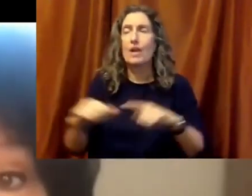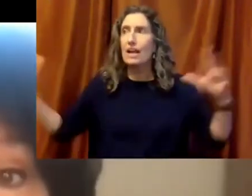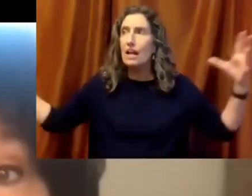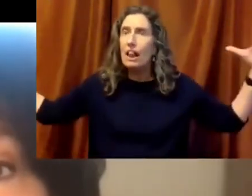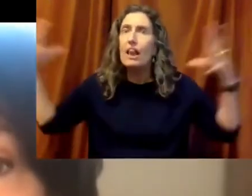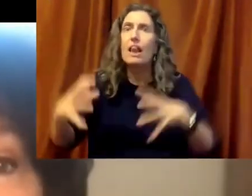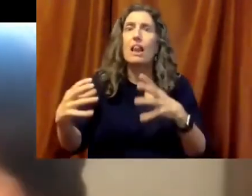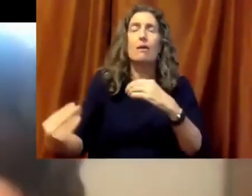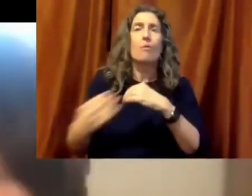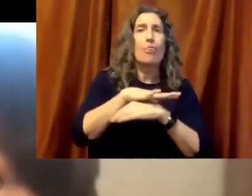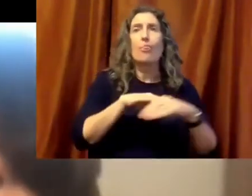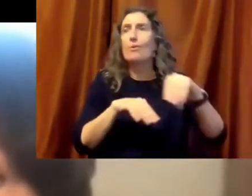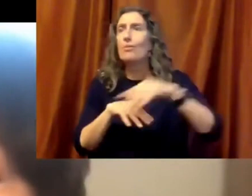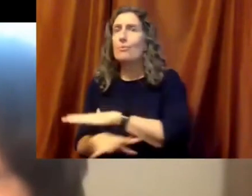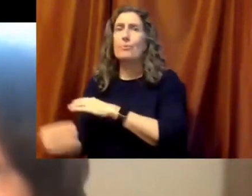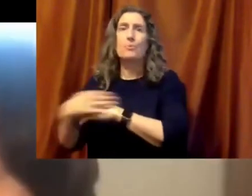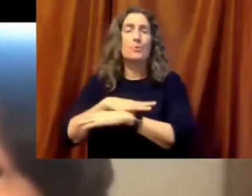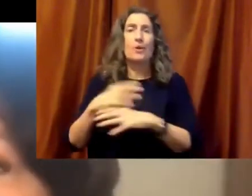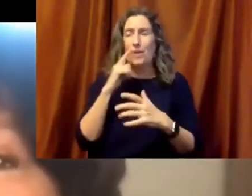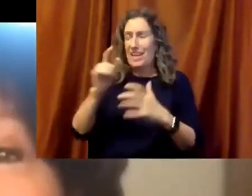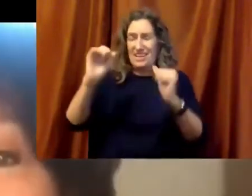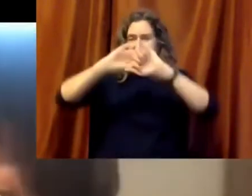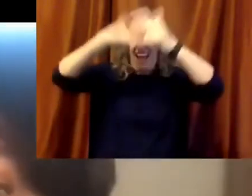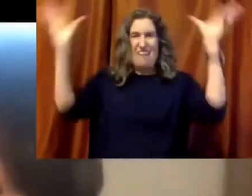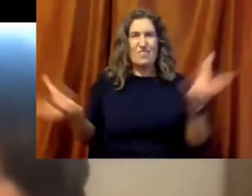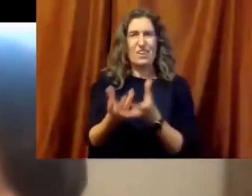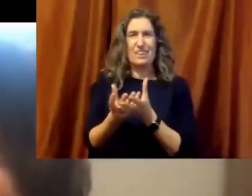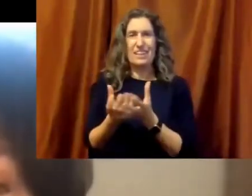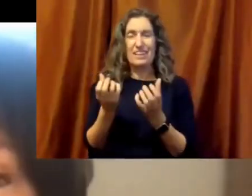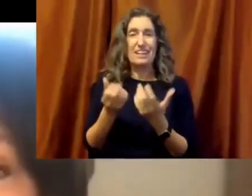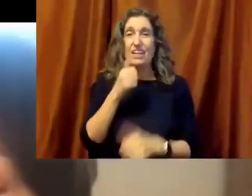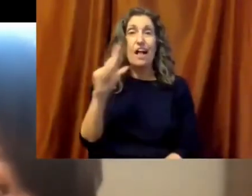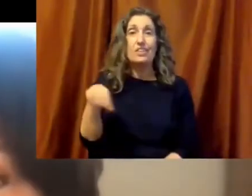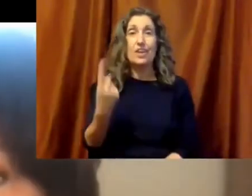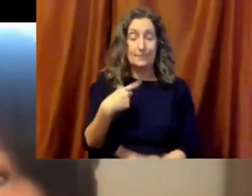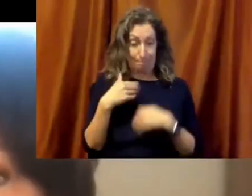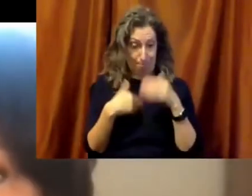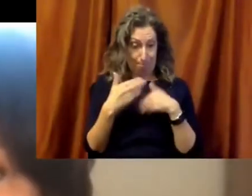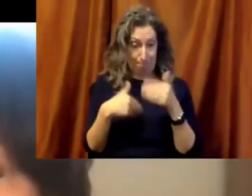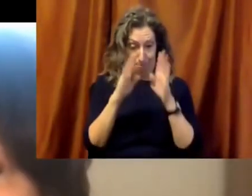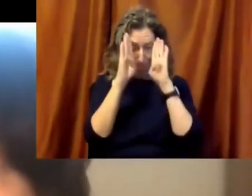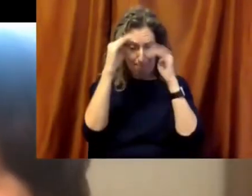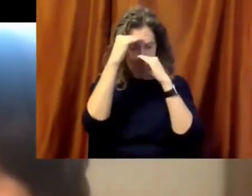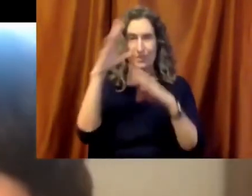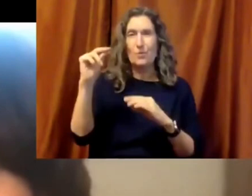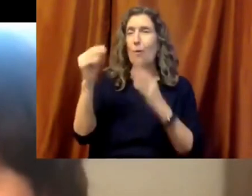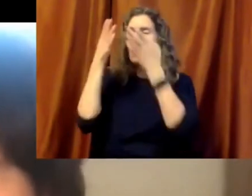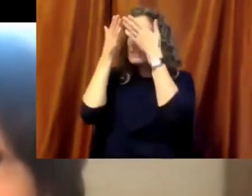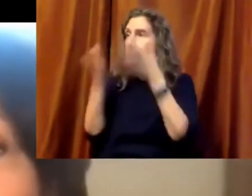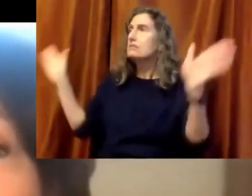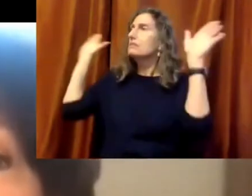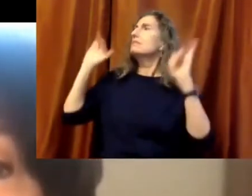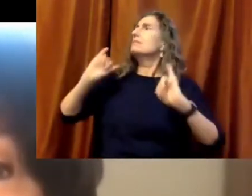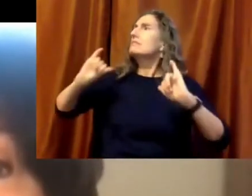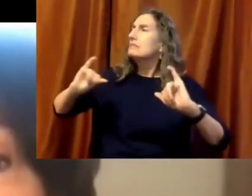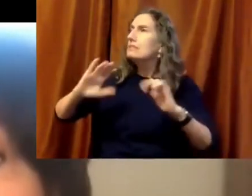on multidimensional approaches to child development,